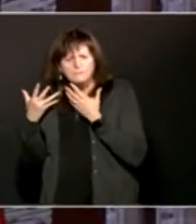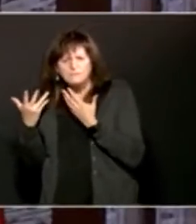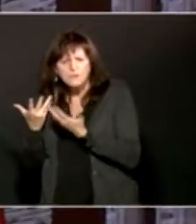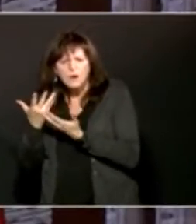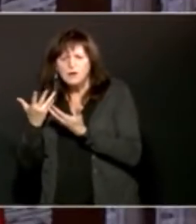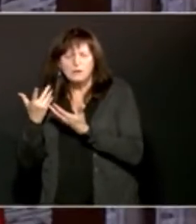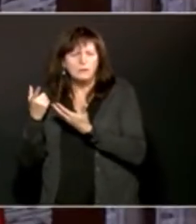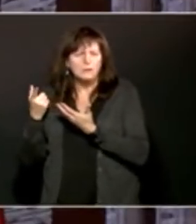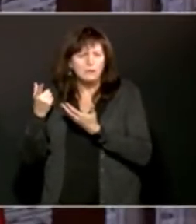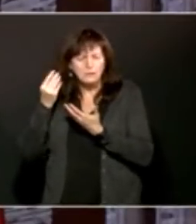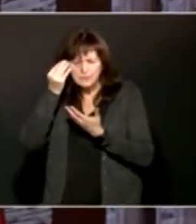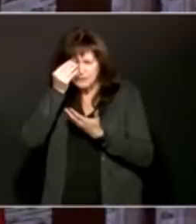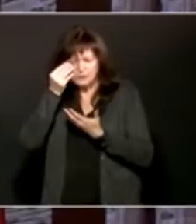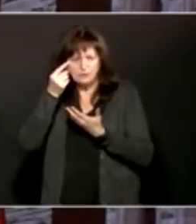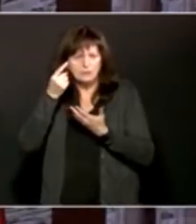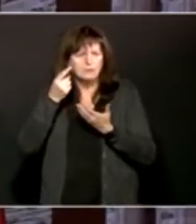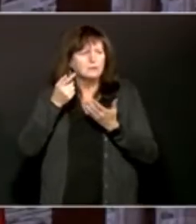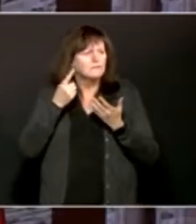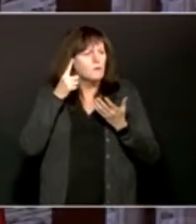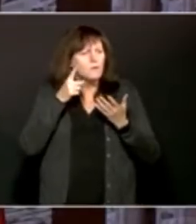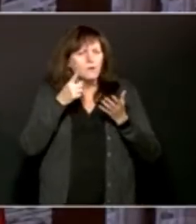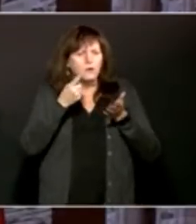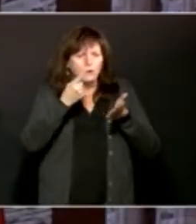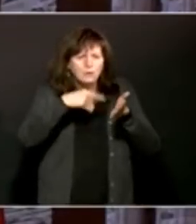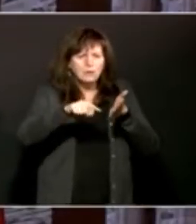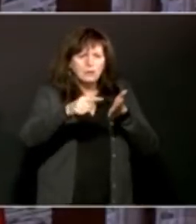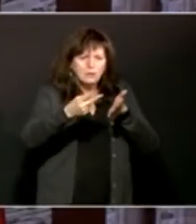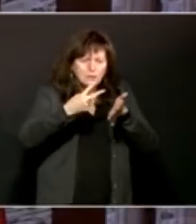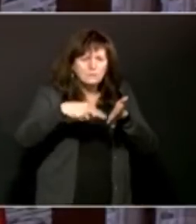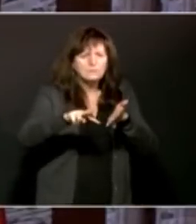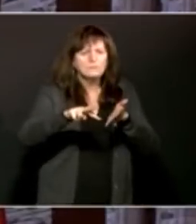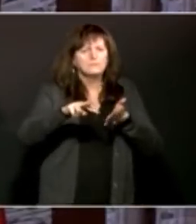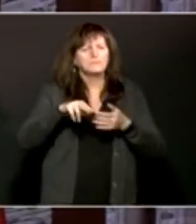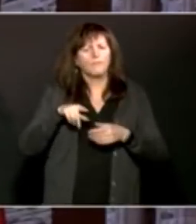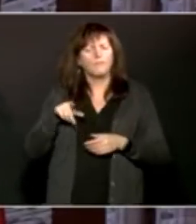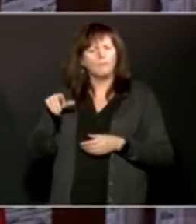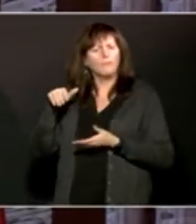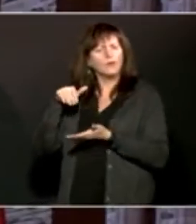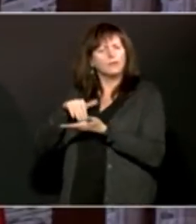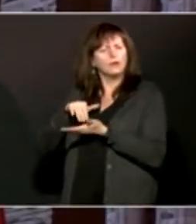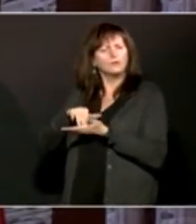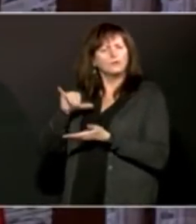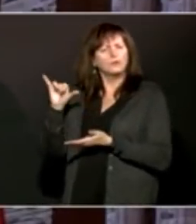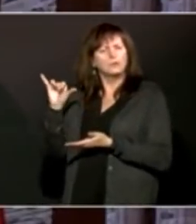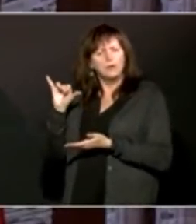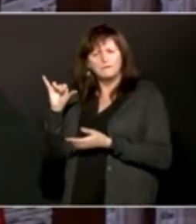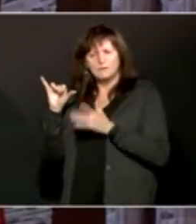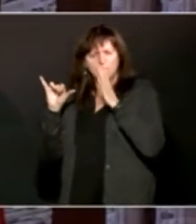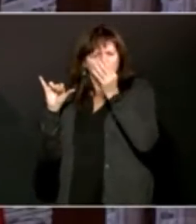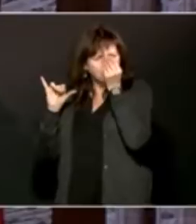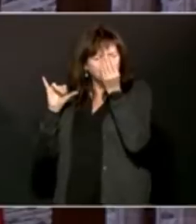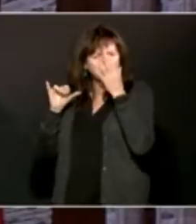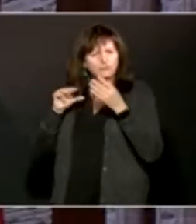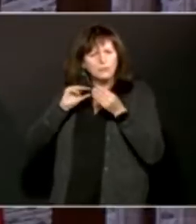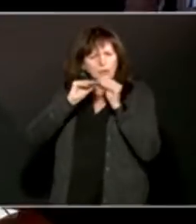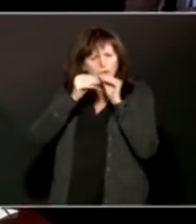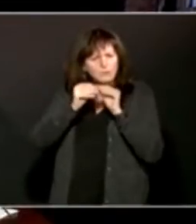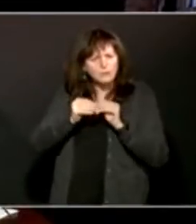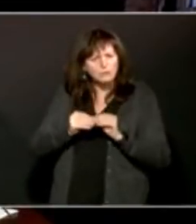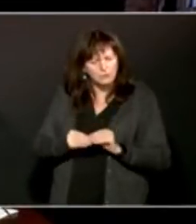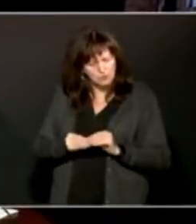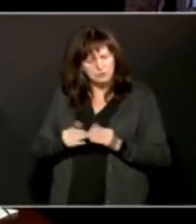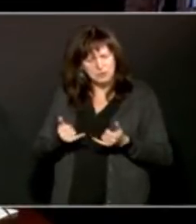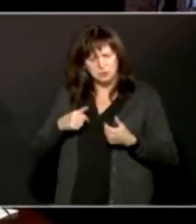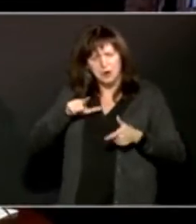And so we'll start off first with Dr. Yaffe. We'll go over their data points and issues of what went on and where we're at today. So over to you, Dr. Yaffe.